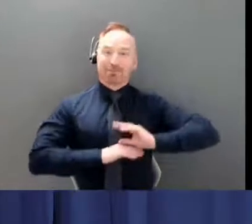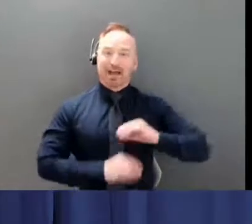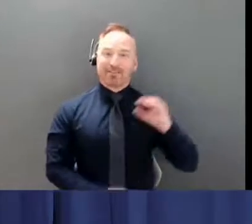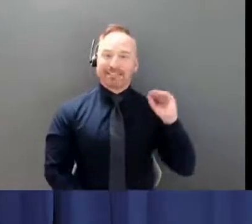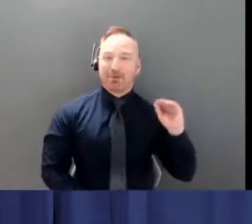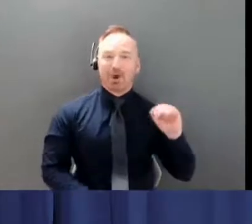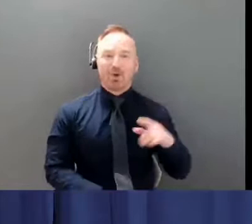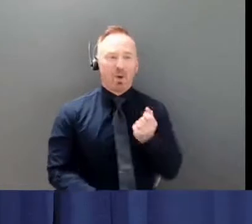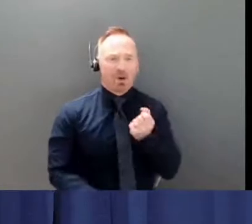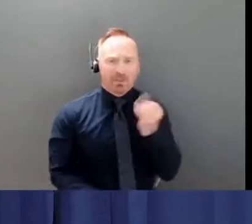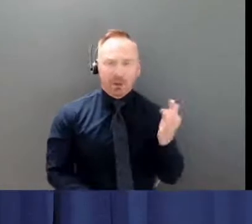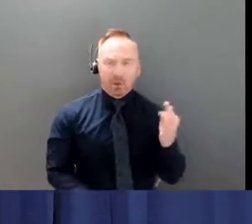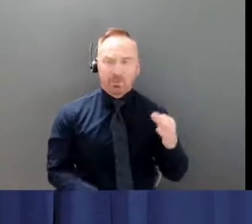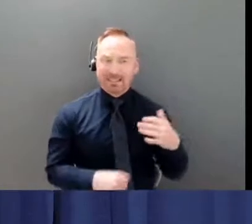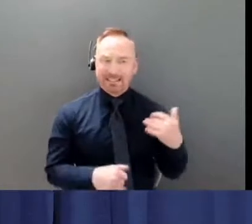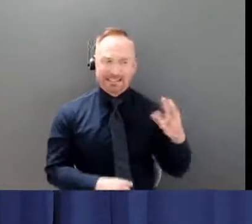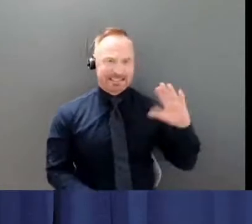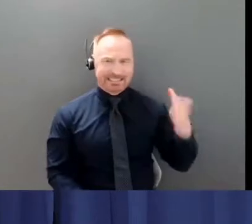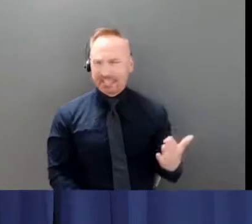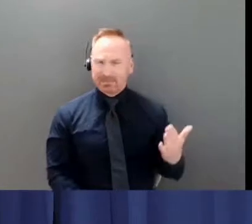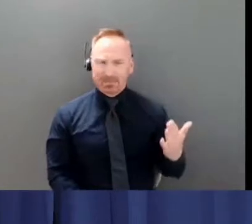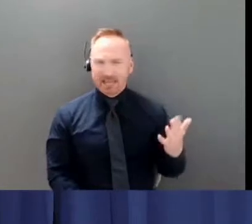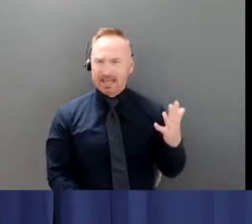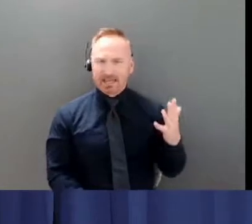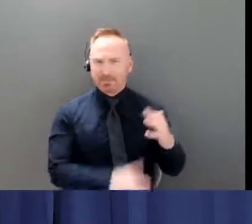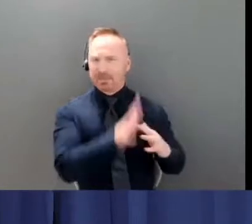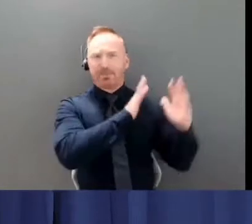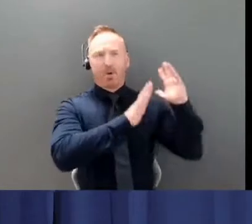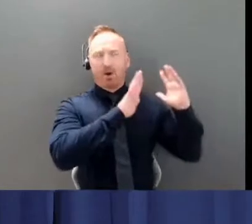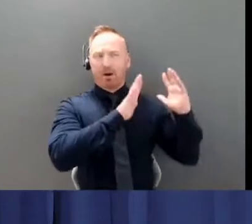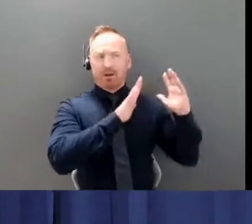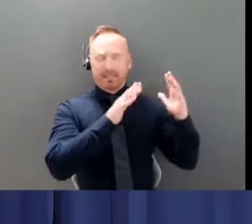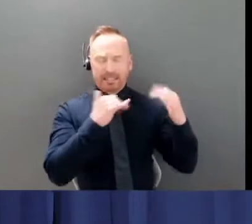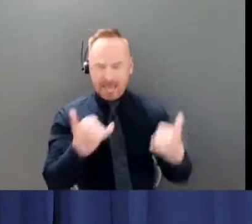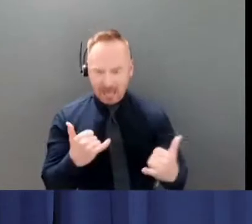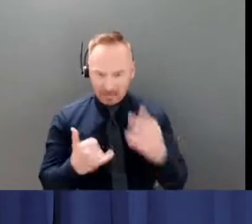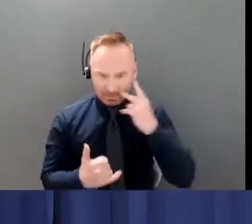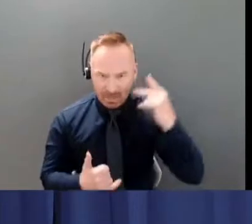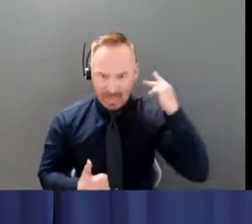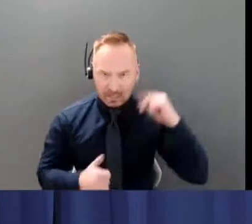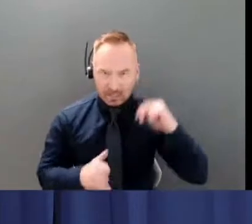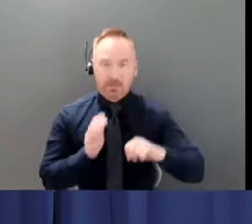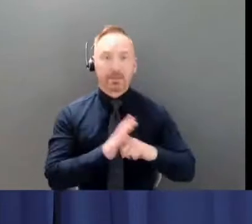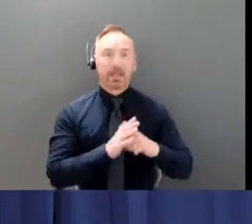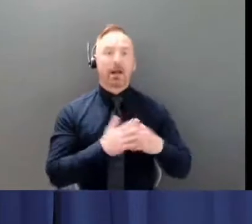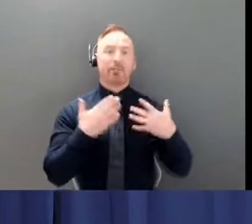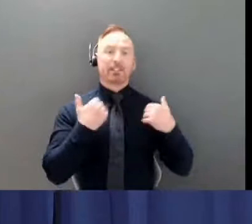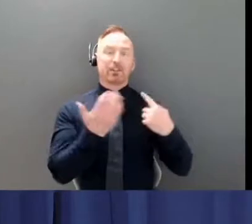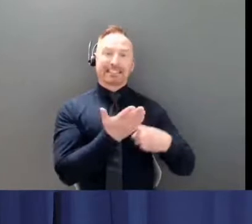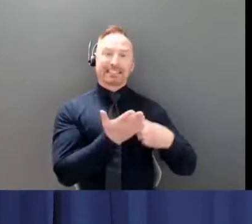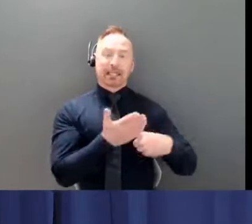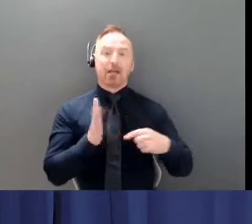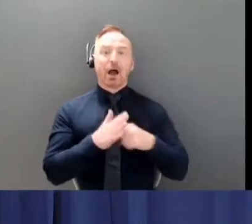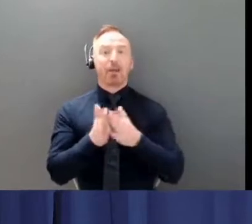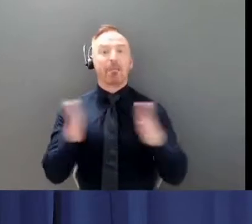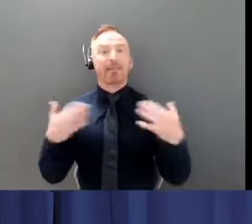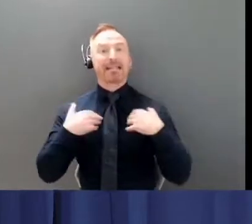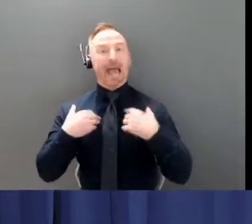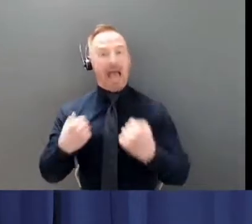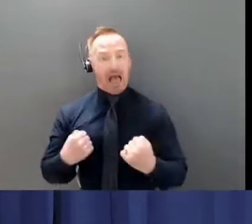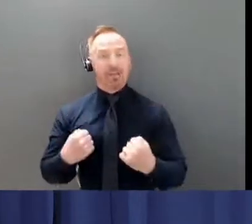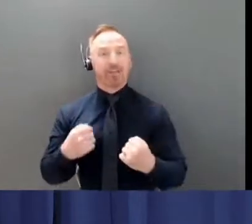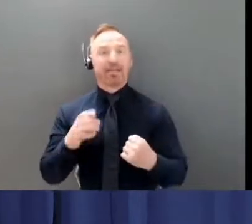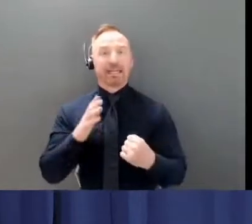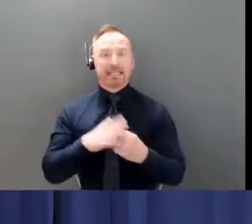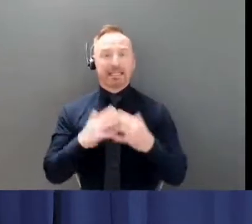as the minister indicated, with our present numbers to strain our public health capacity and significantly tax our acute